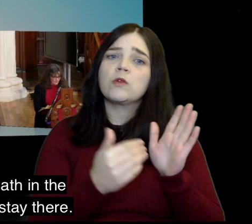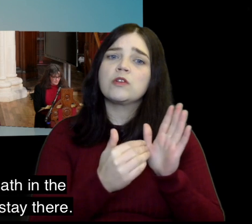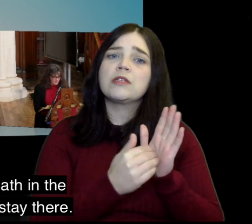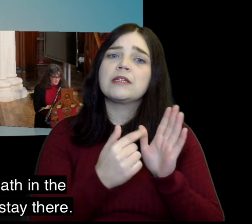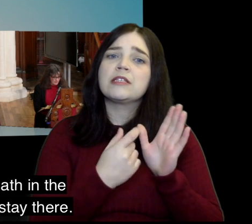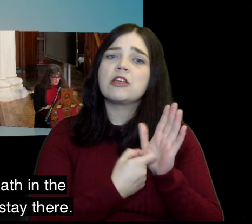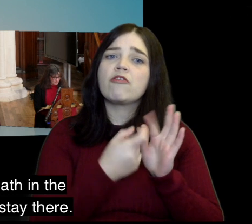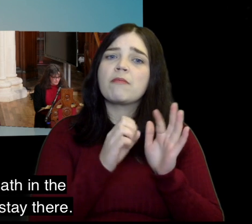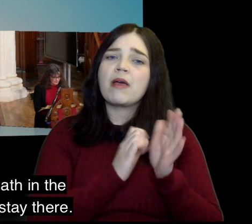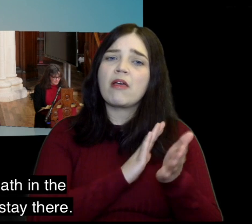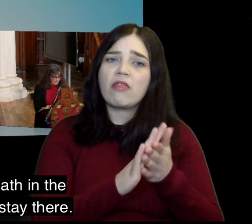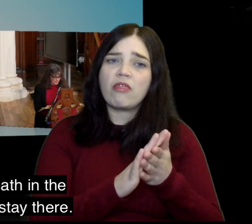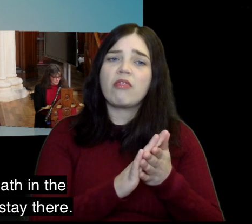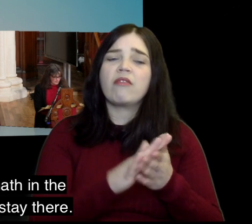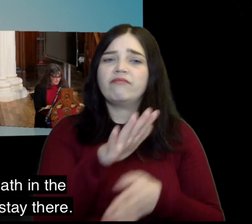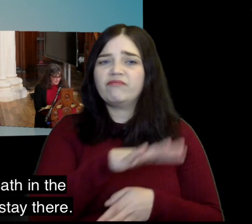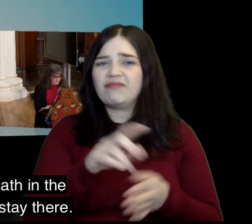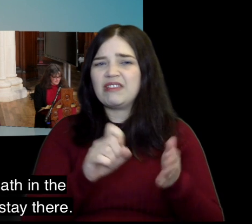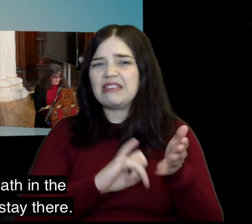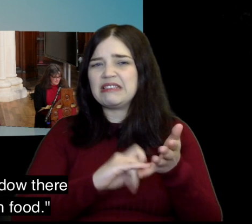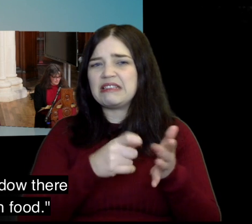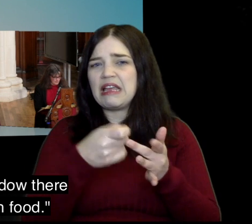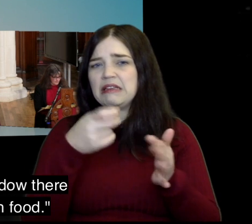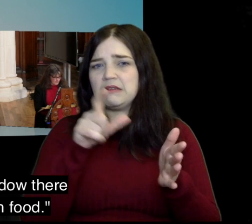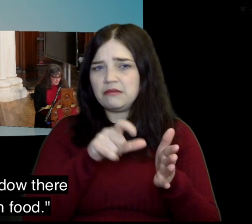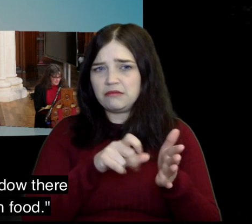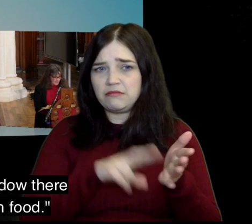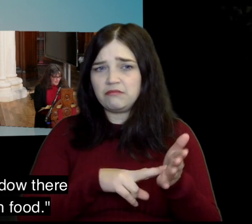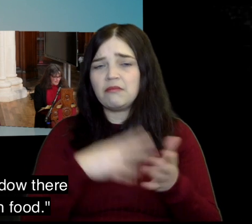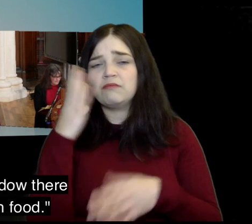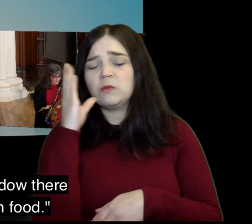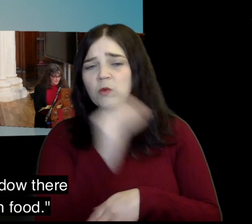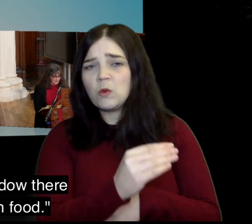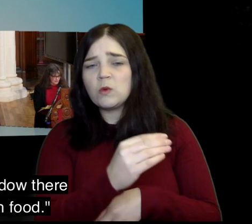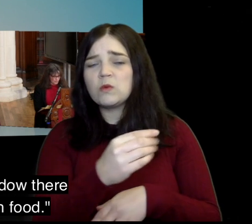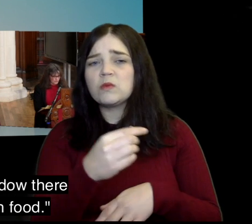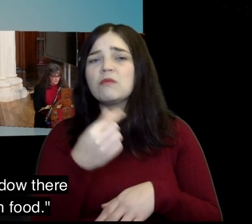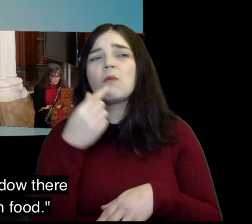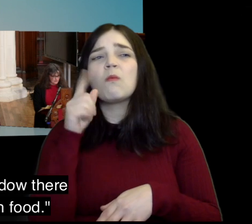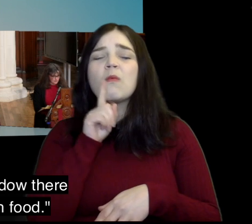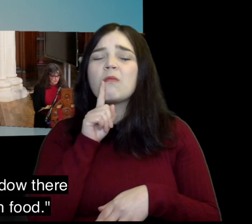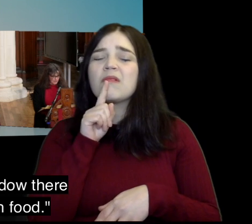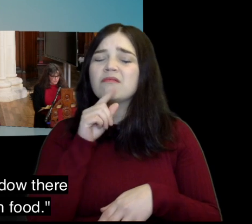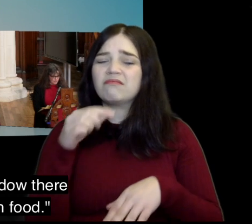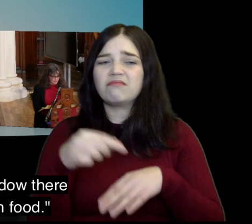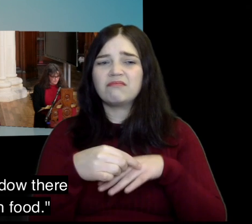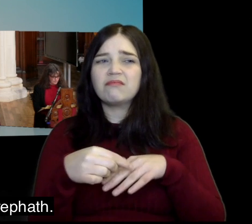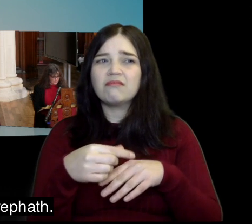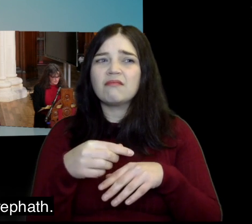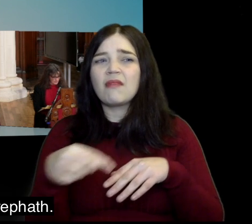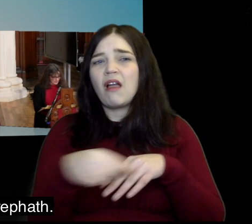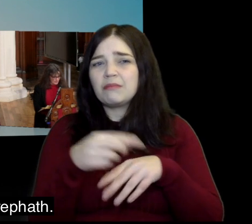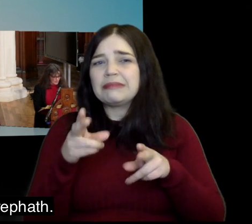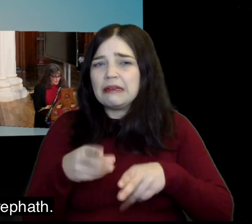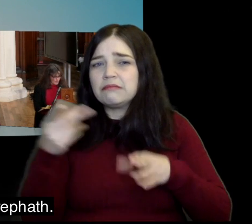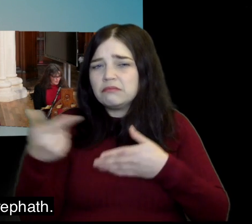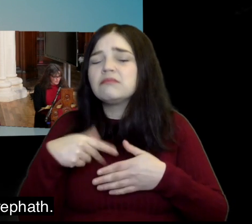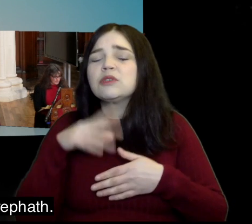to Zarephath in the region of Sidon and stay there I have directed a widow there to supply you with food